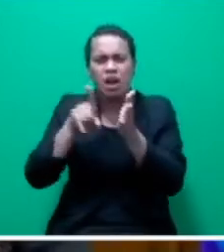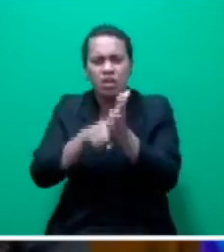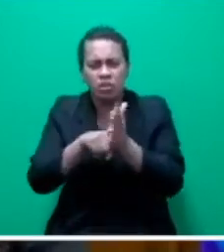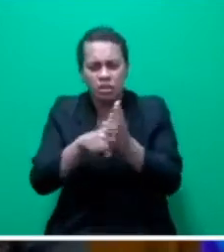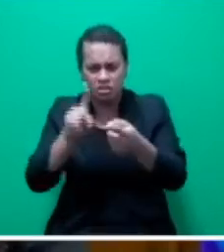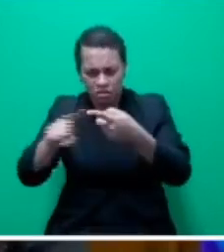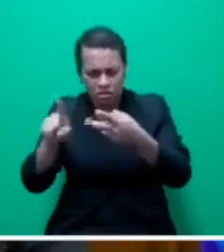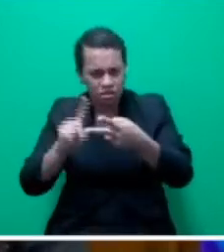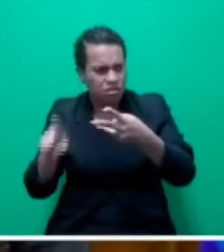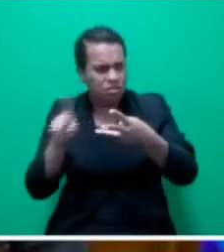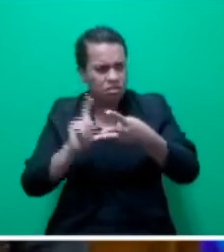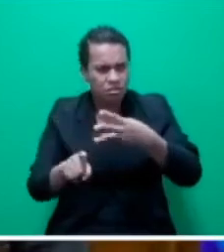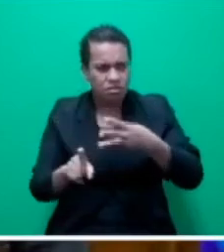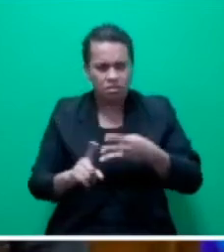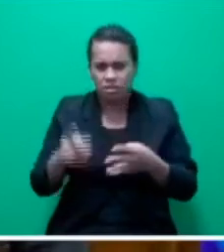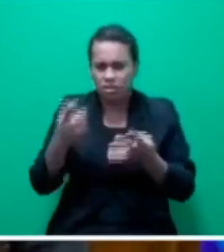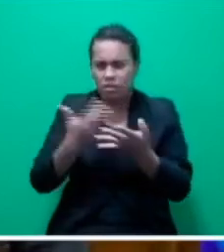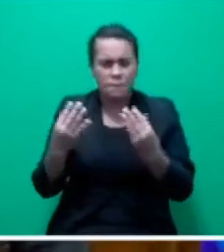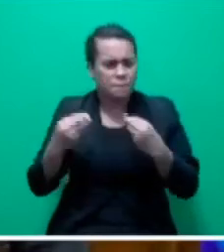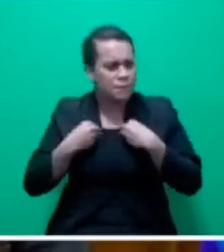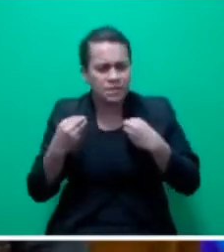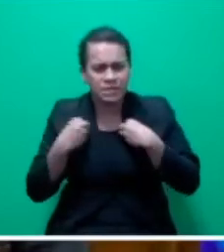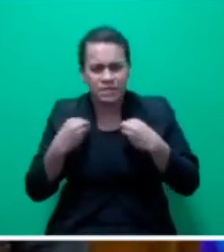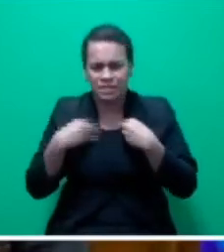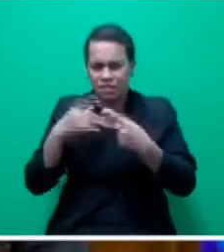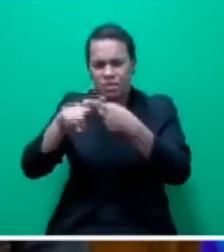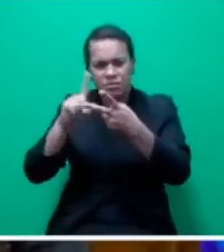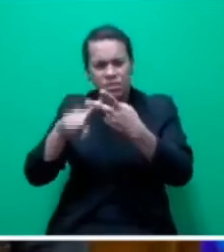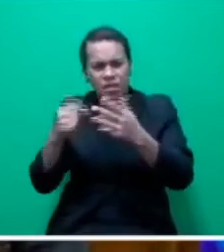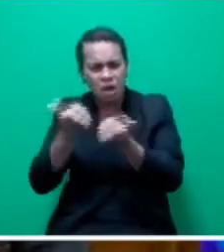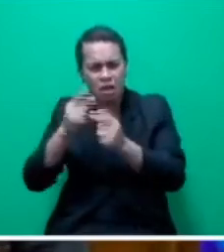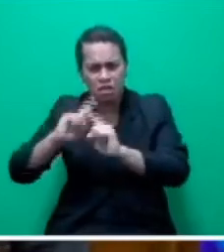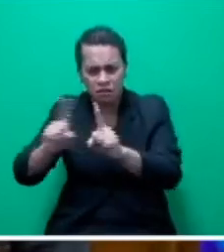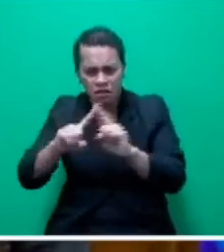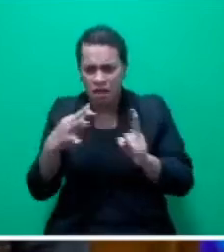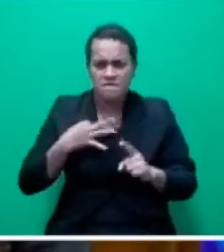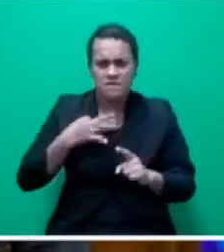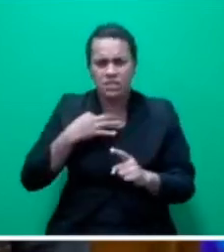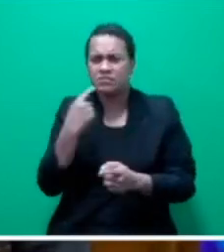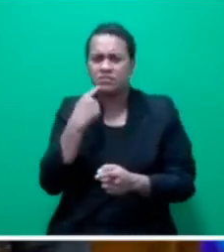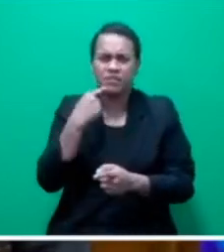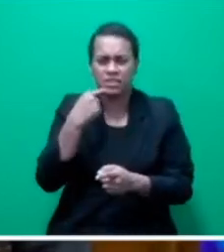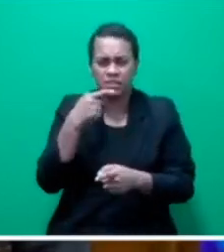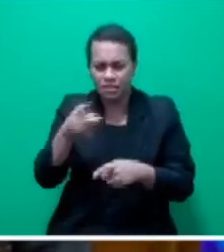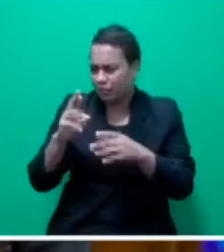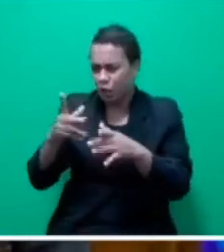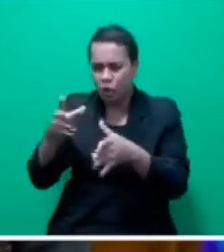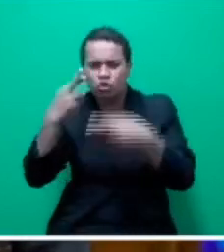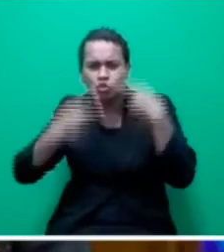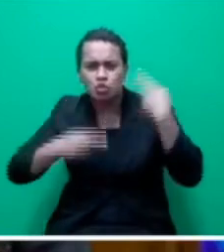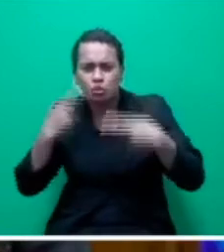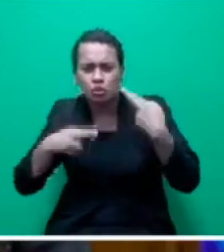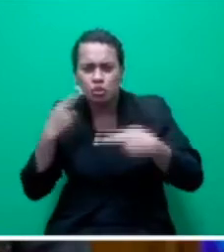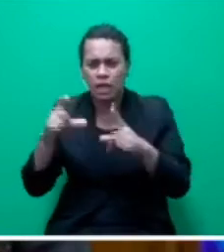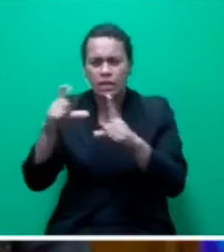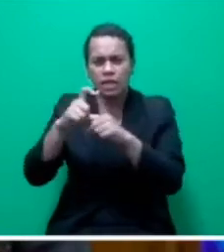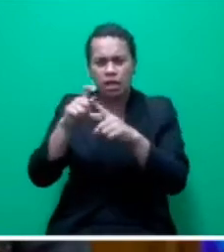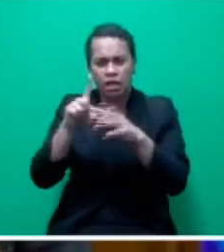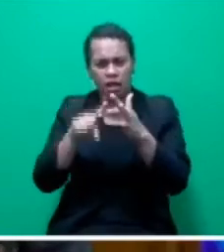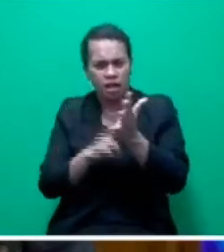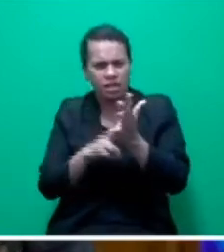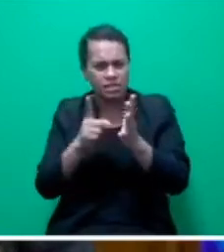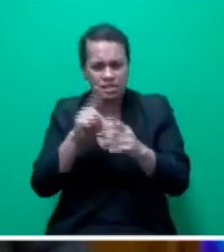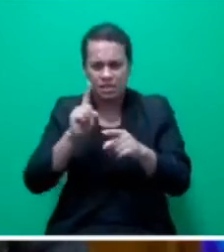of a Sugar City businessman and a first-class restaurant in Denrao. And yes, Honorable Attorney General, a gospelia event was